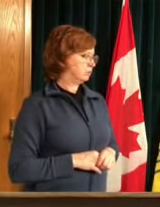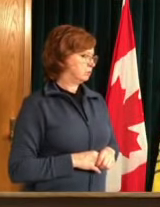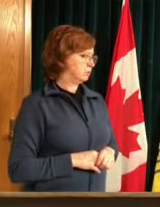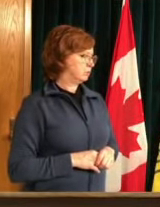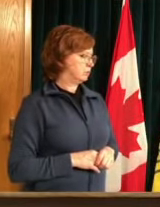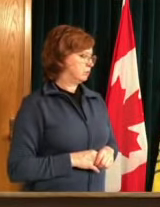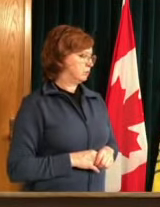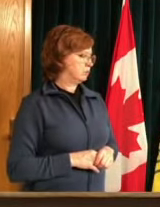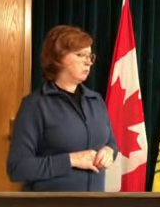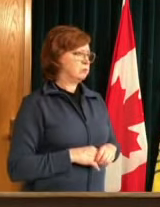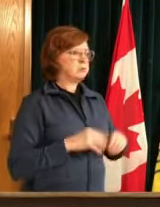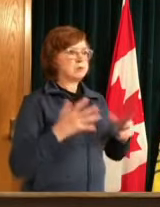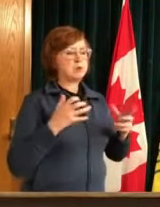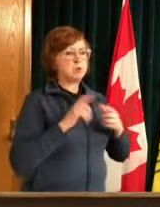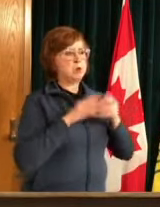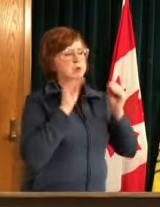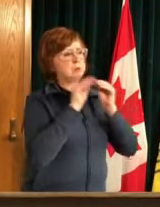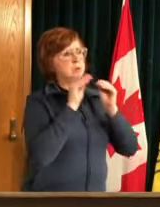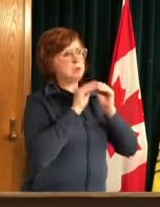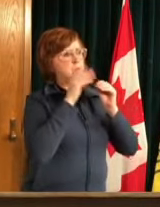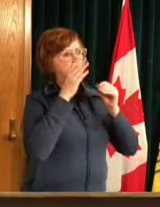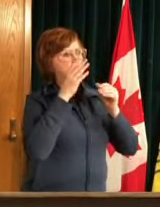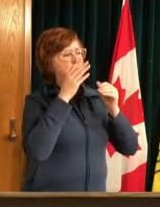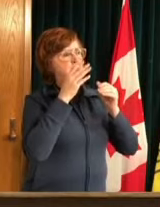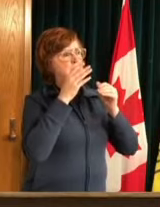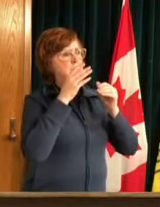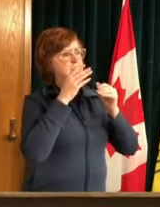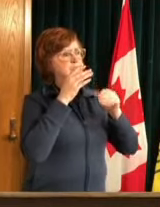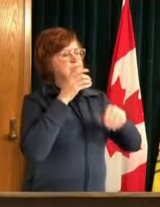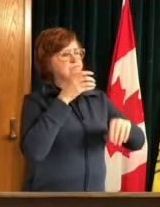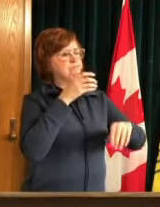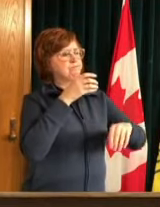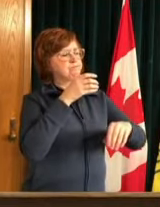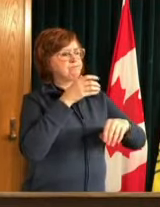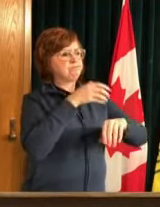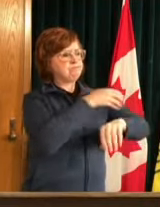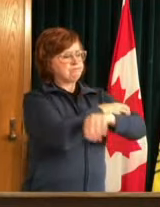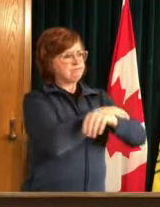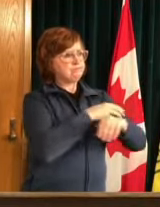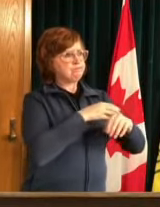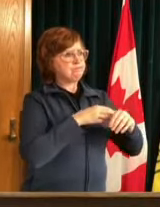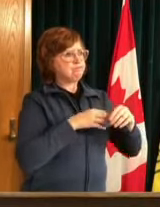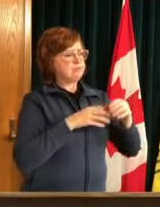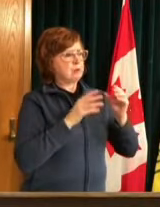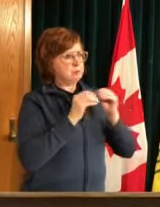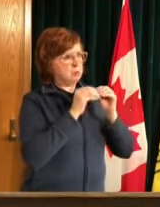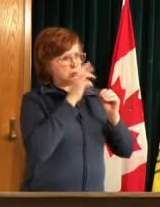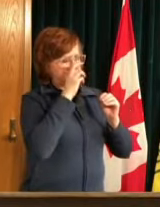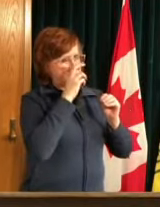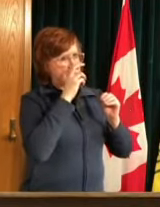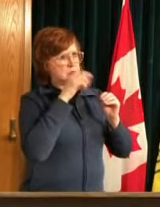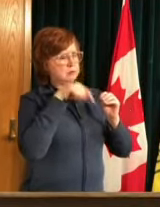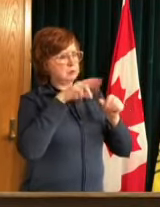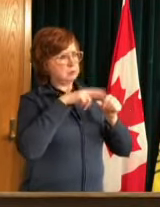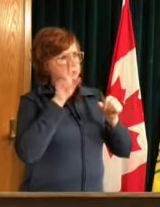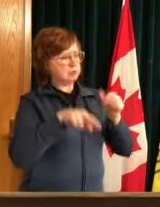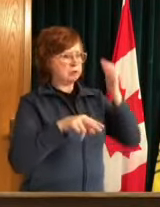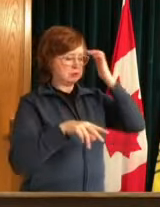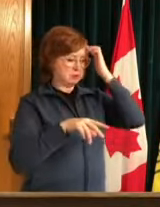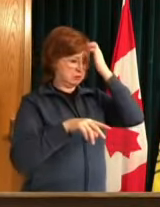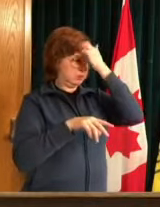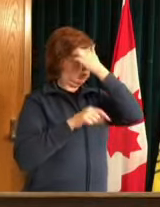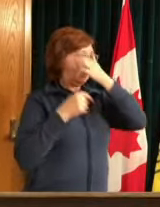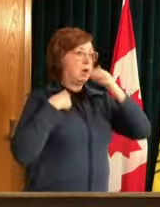have you recommended that to the premier because i'm not seeing it in regina stores i'm not seeing it in other locations where uh people